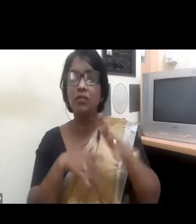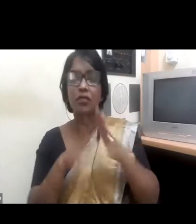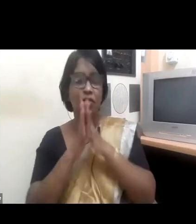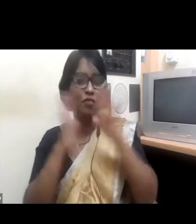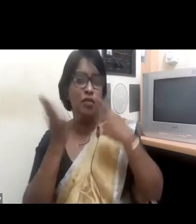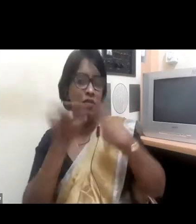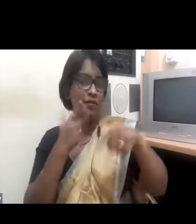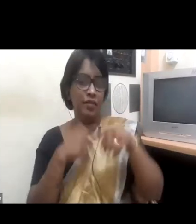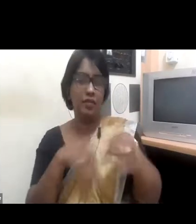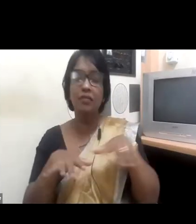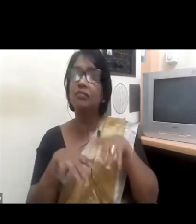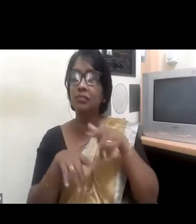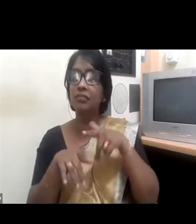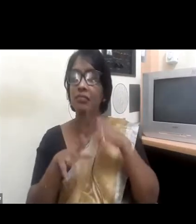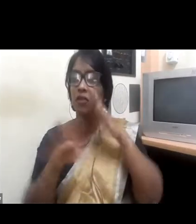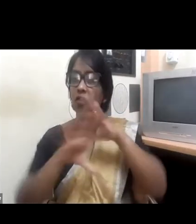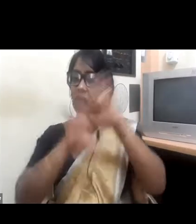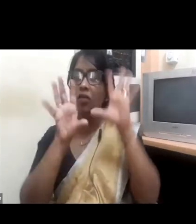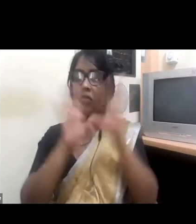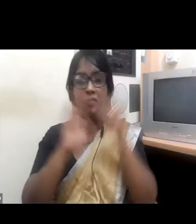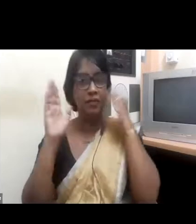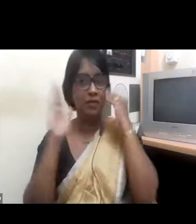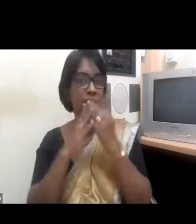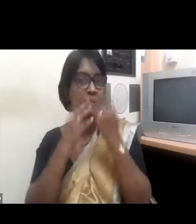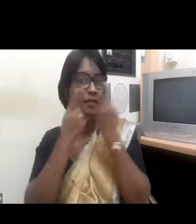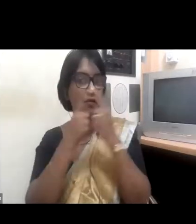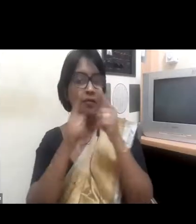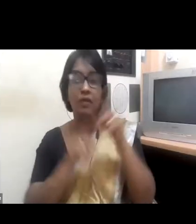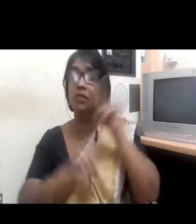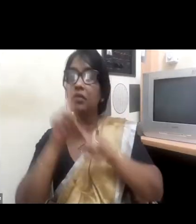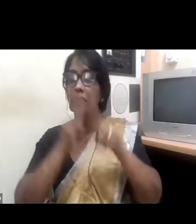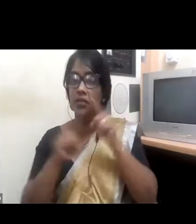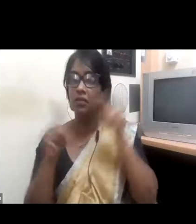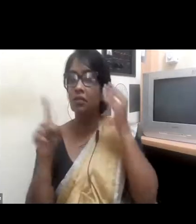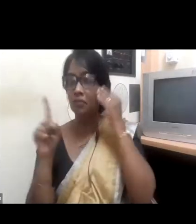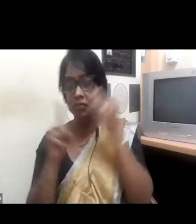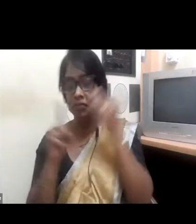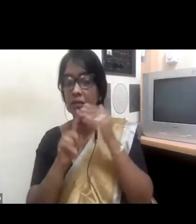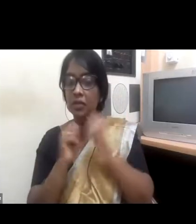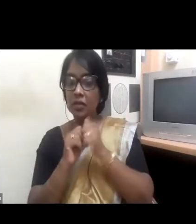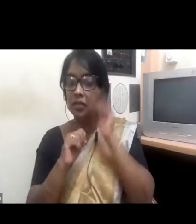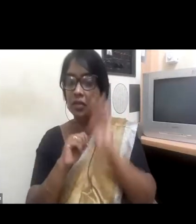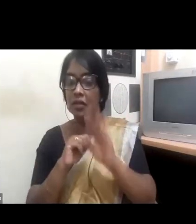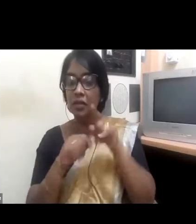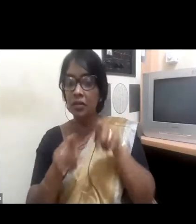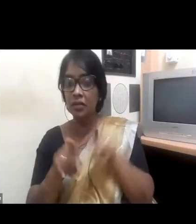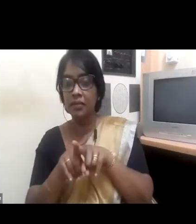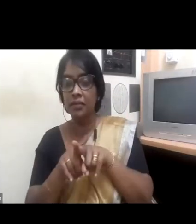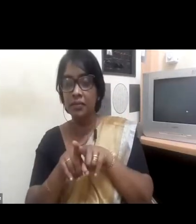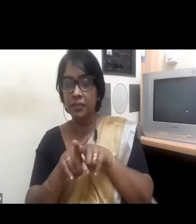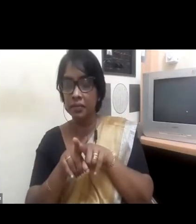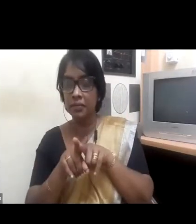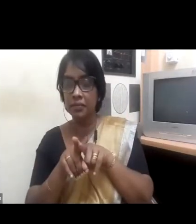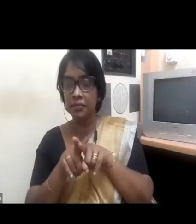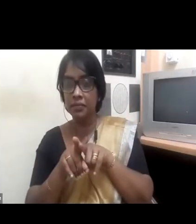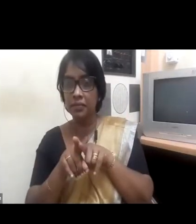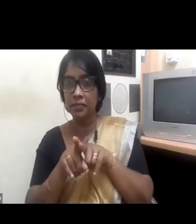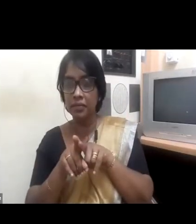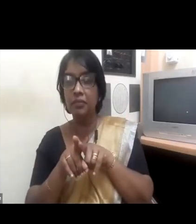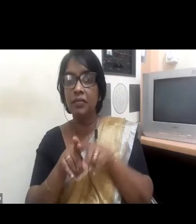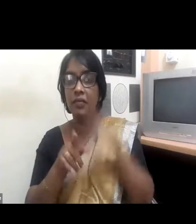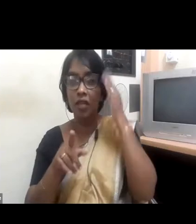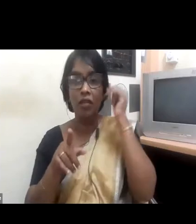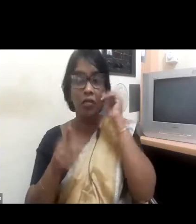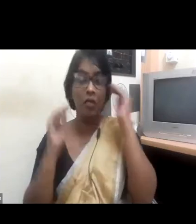for this discussion, we are going to focus on gender diversity. And when I look at